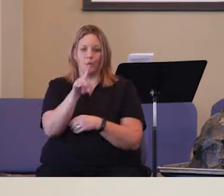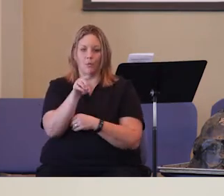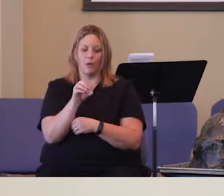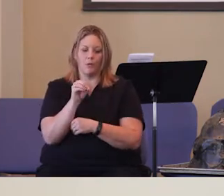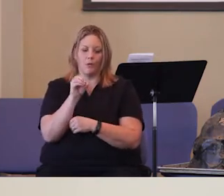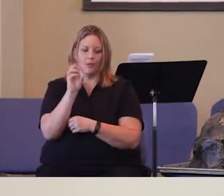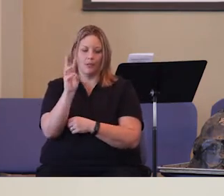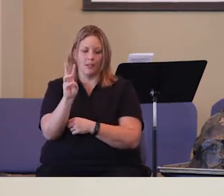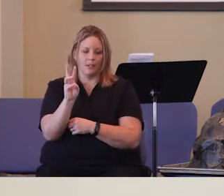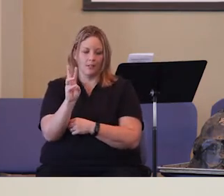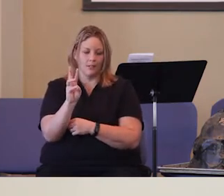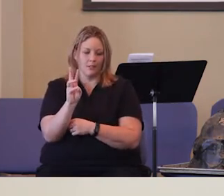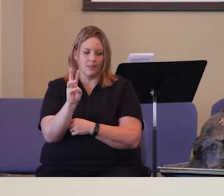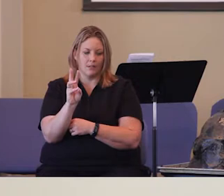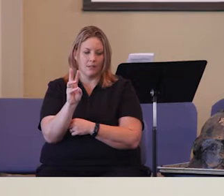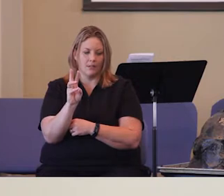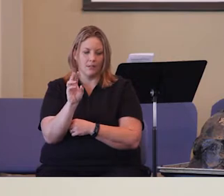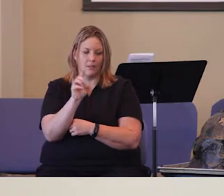Psalms 106.